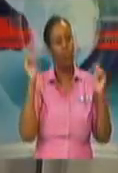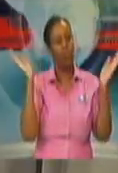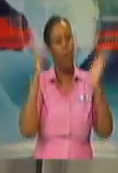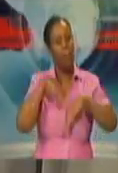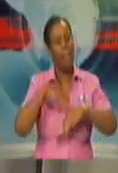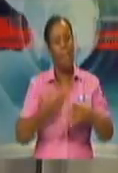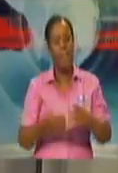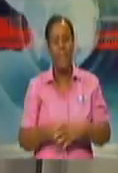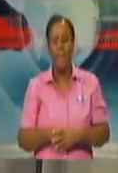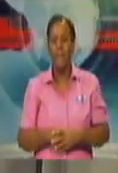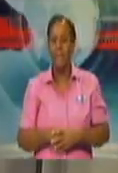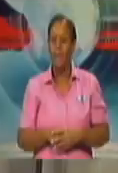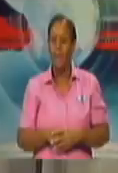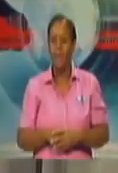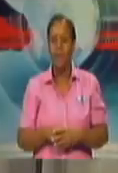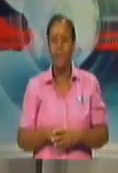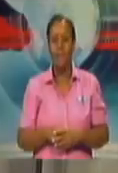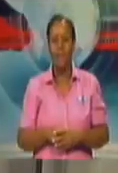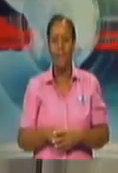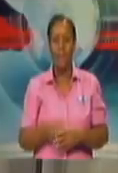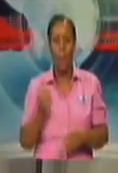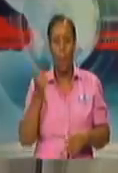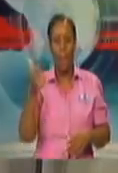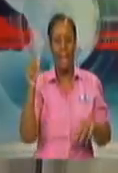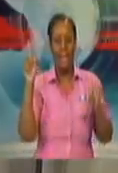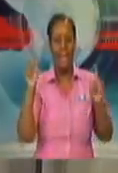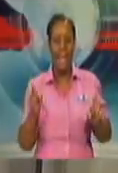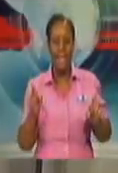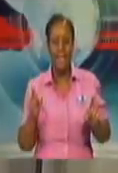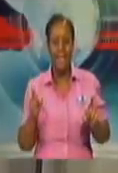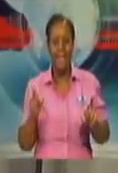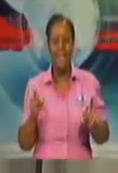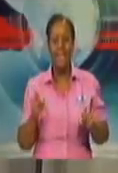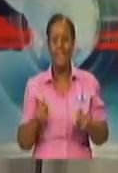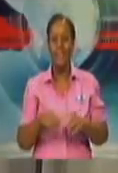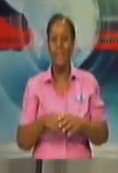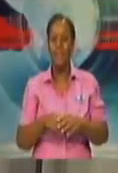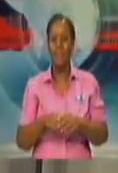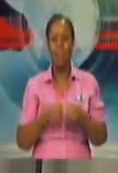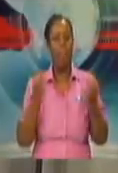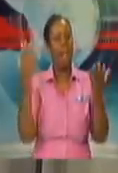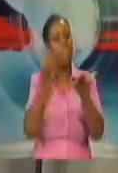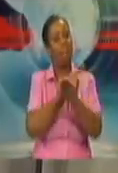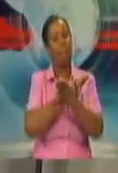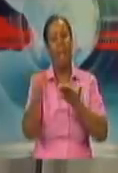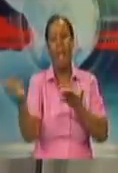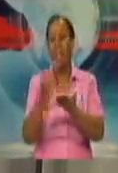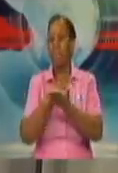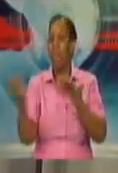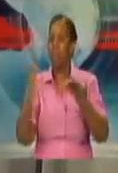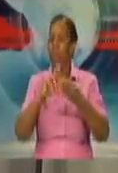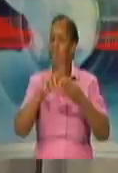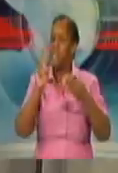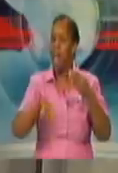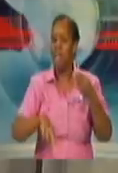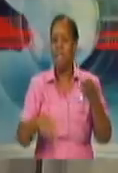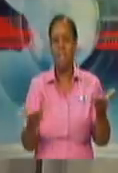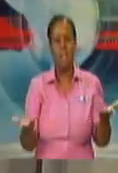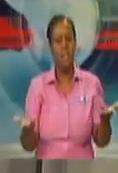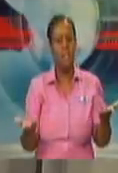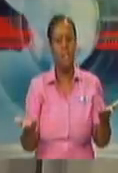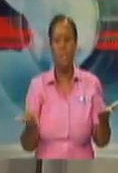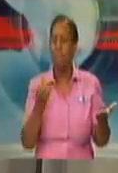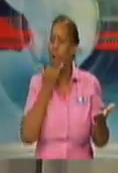we are trying to protect the country. And it is this protection so far that has now allowed us